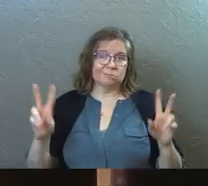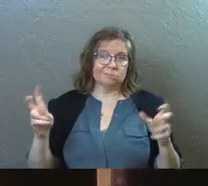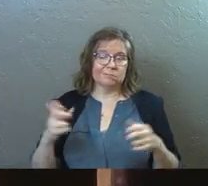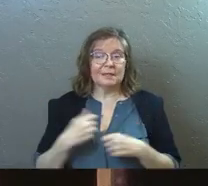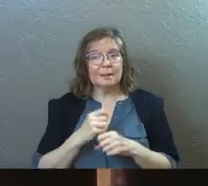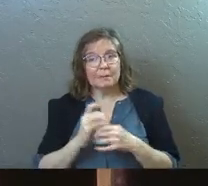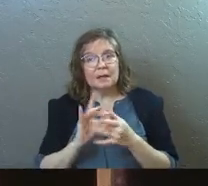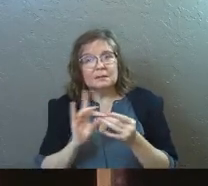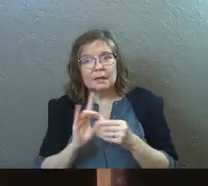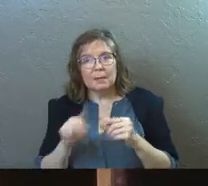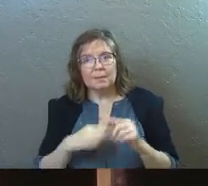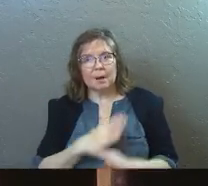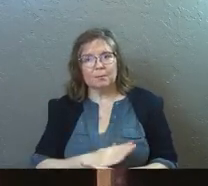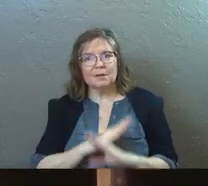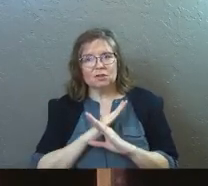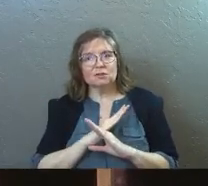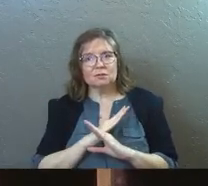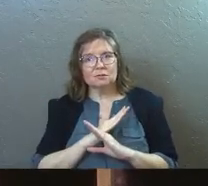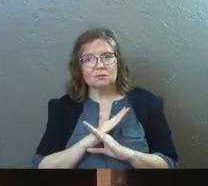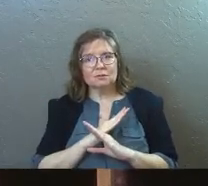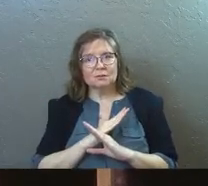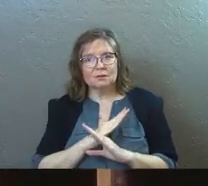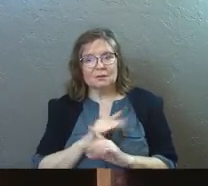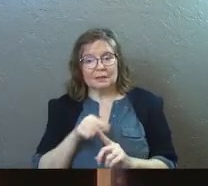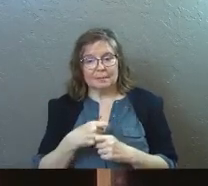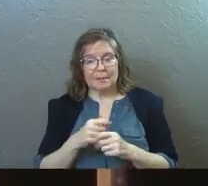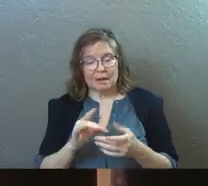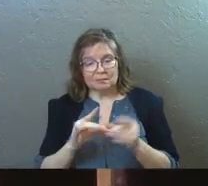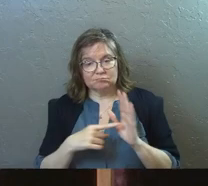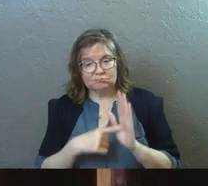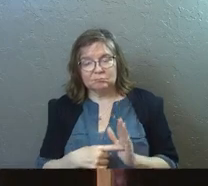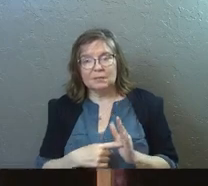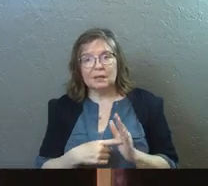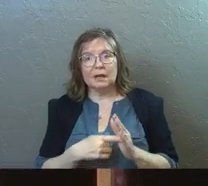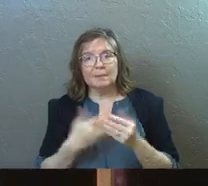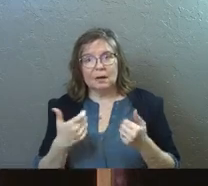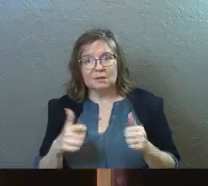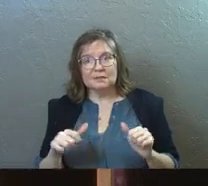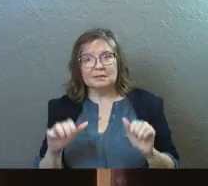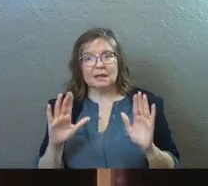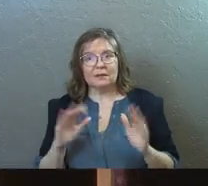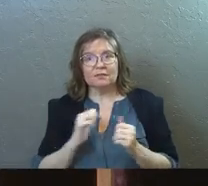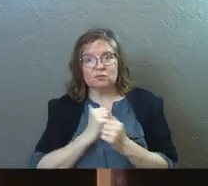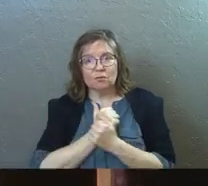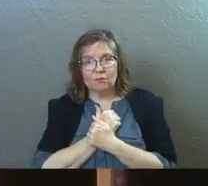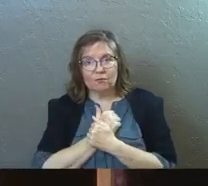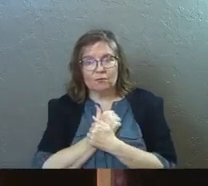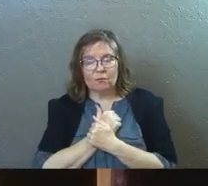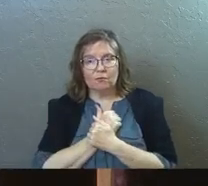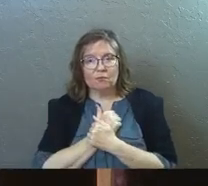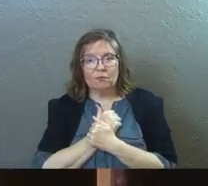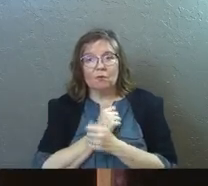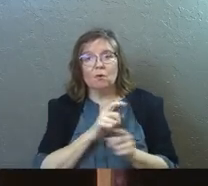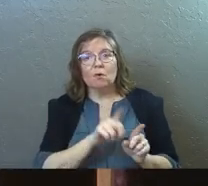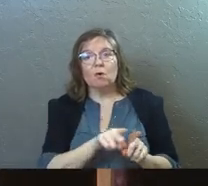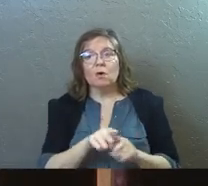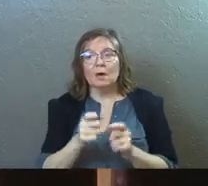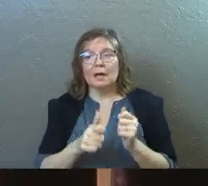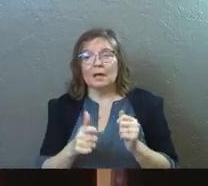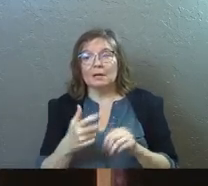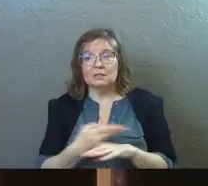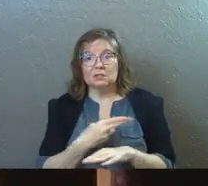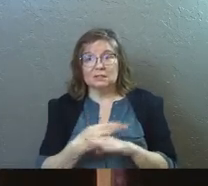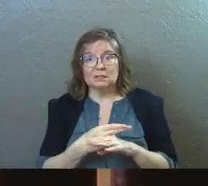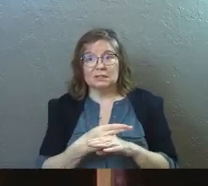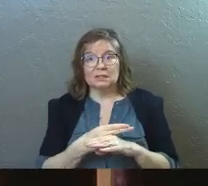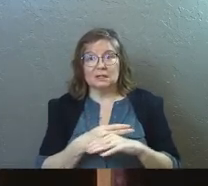He's making a statement about protection. He's making a statement about sacrificial love. Also, any of the